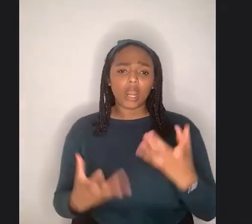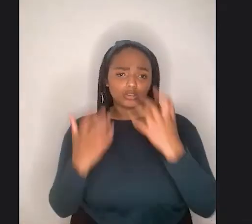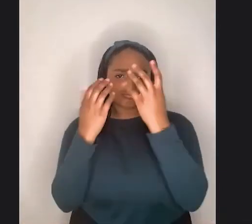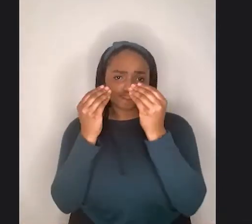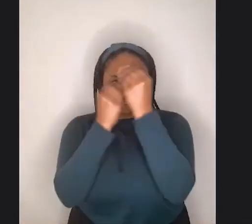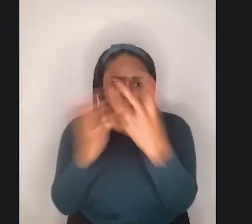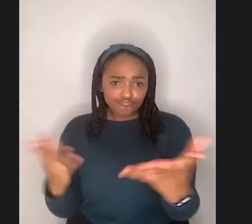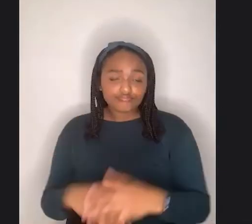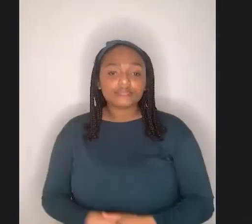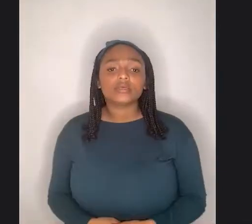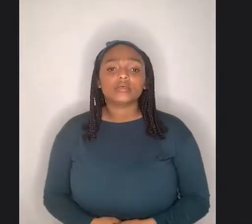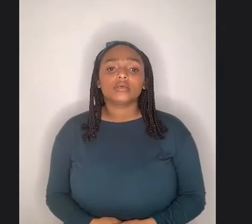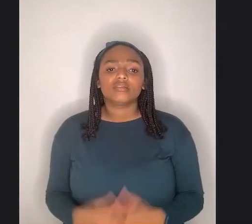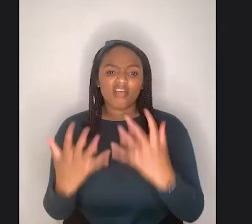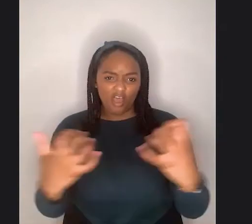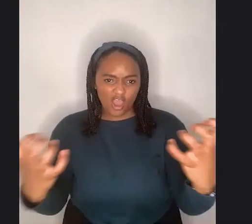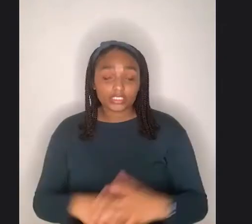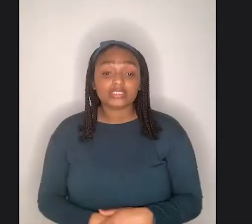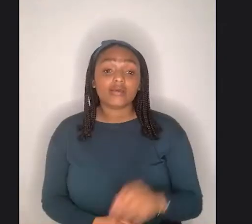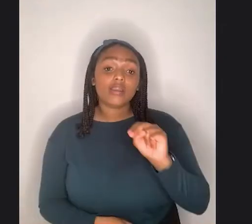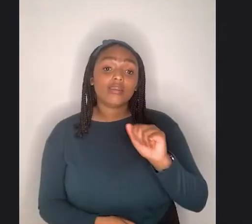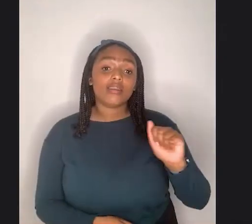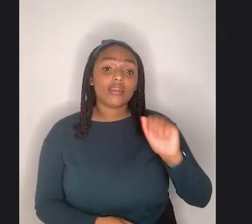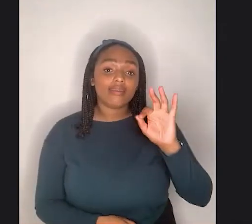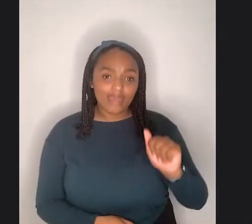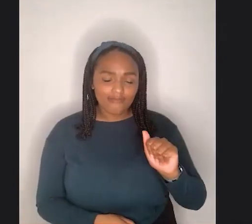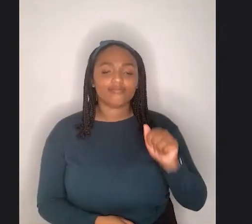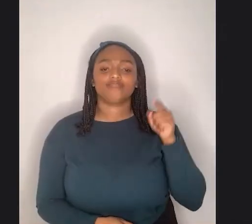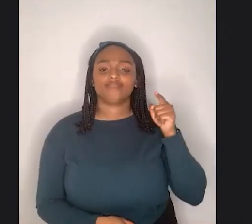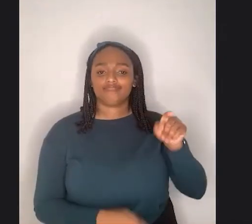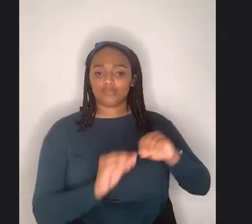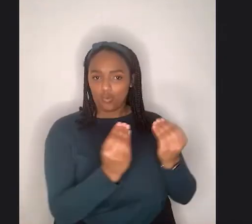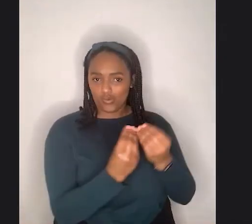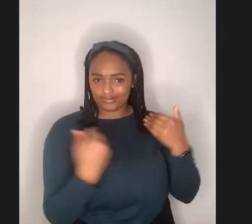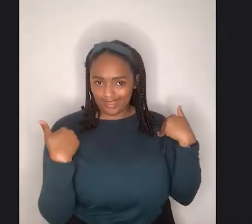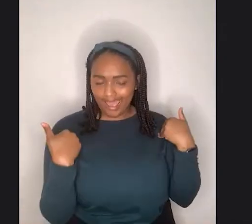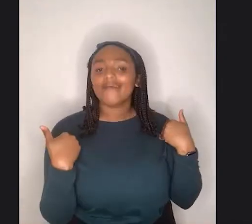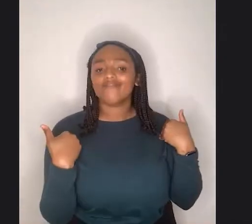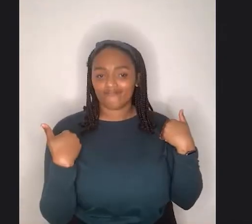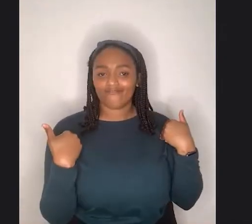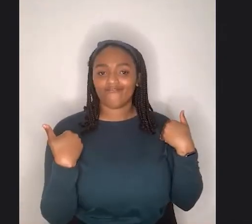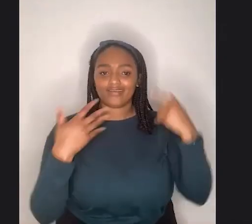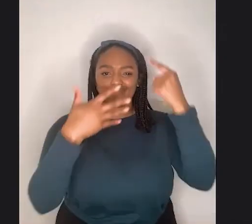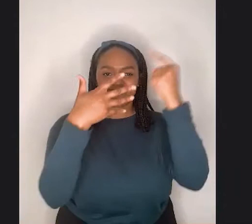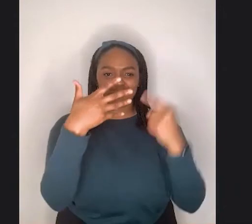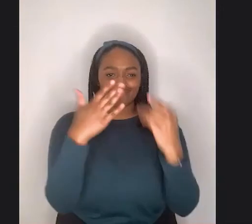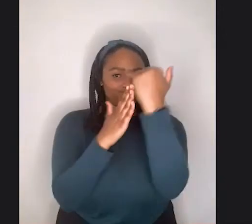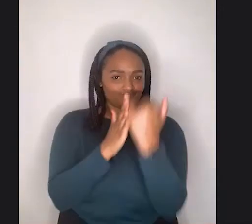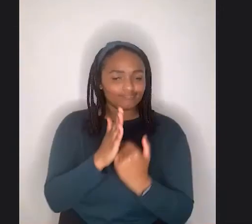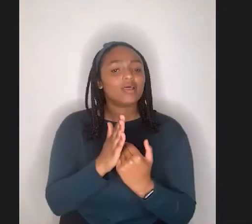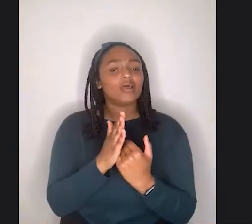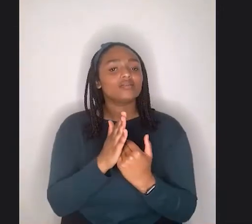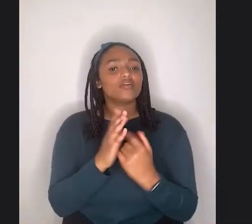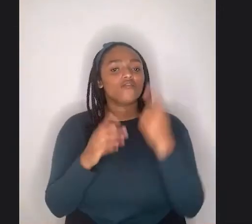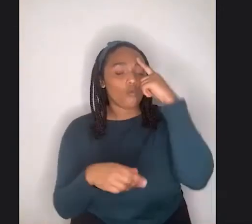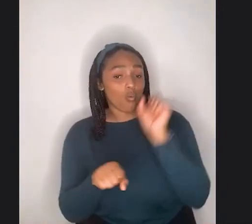have, um, a document of, uh, guidelines for, for therapists who are working with fat clients. It was developed by, um,